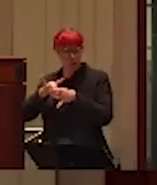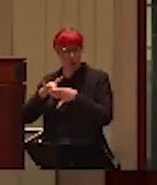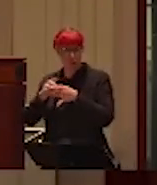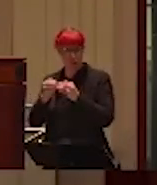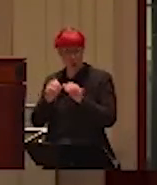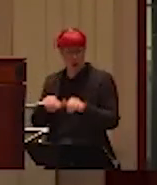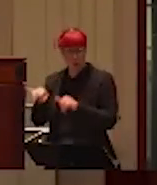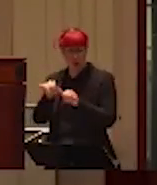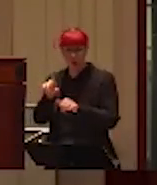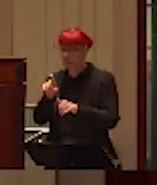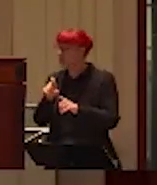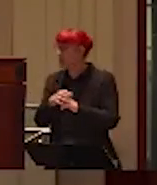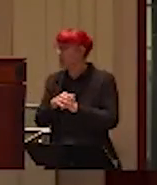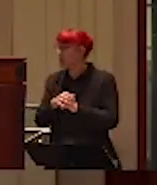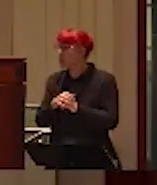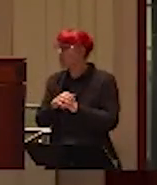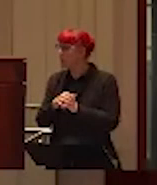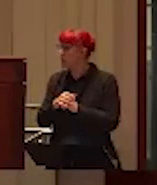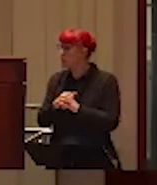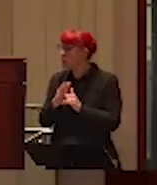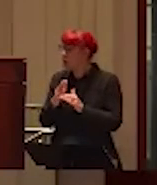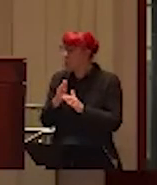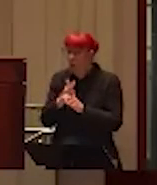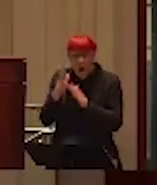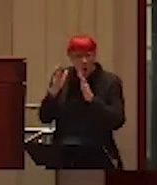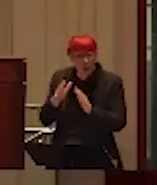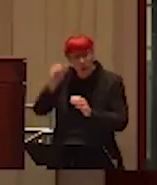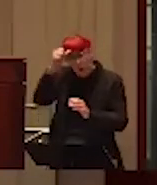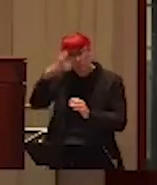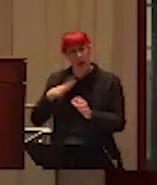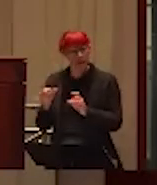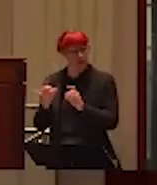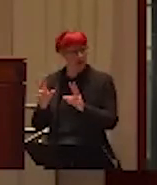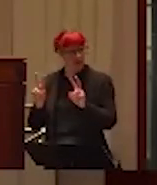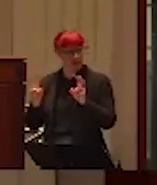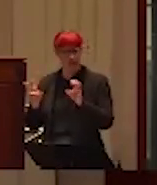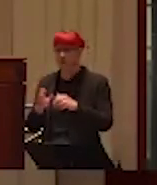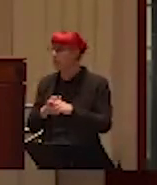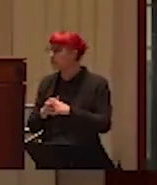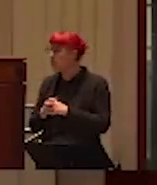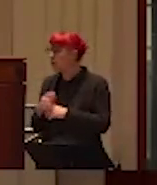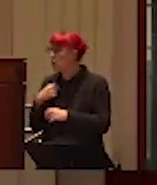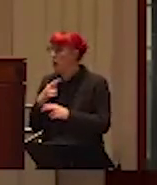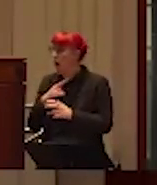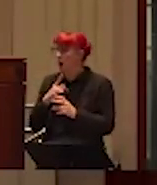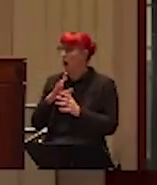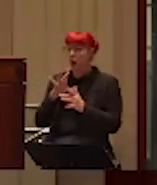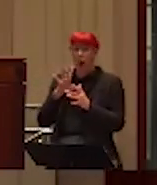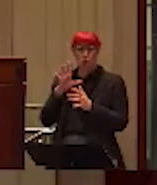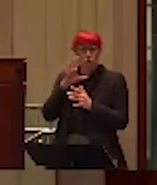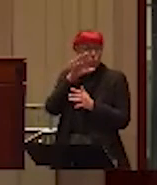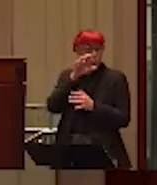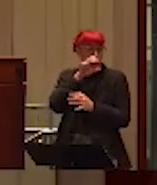In partner male violence. So, that was the way the question is. So, I'm associating it with